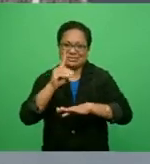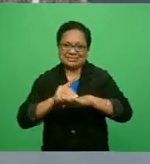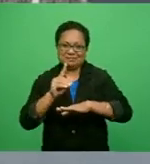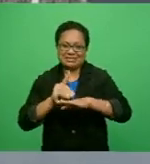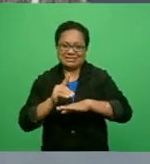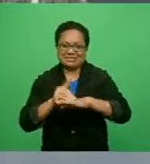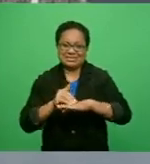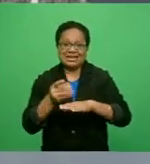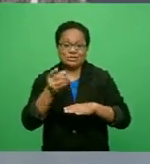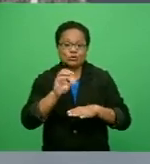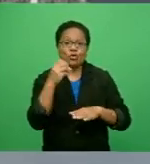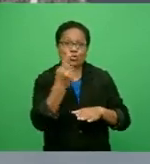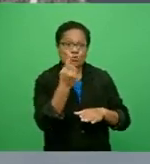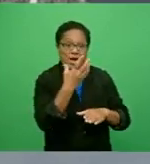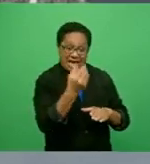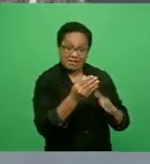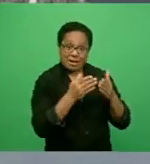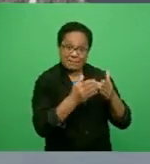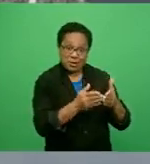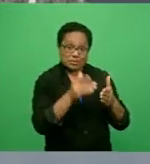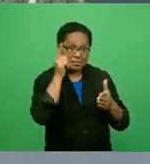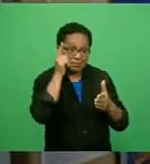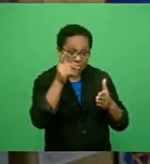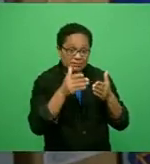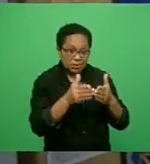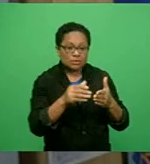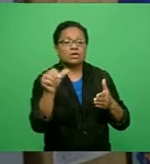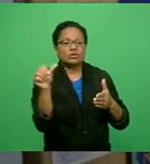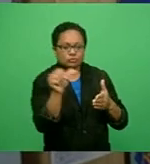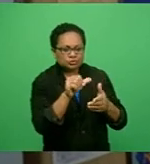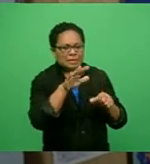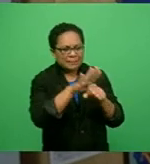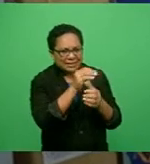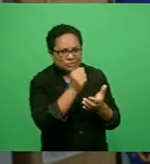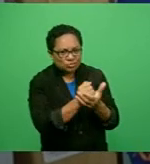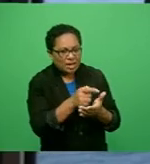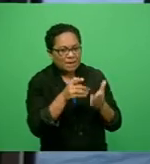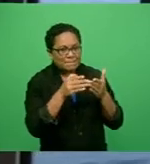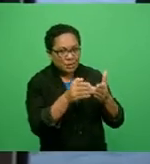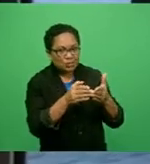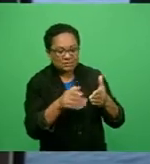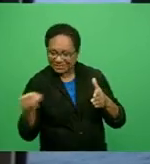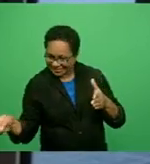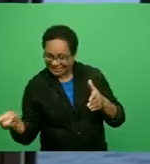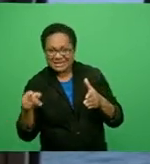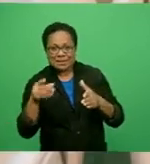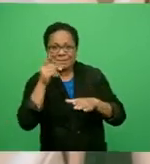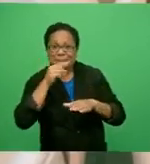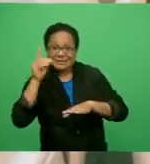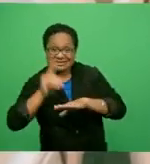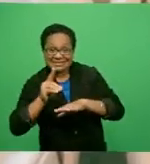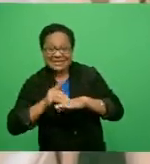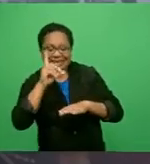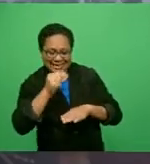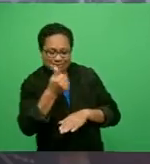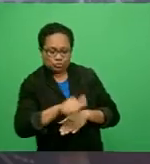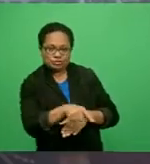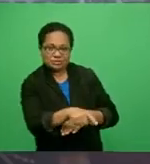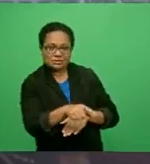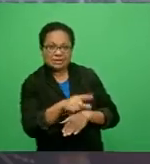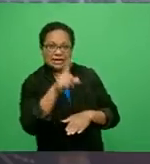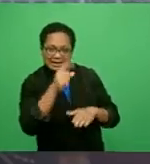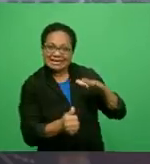operators are strongly encouraged to invest in vessels that makes accessibility easier for persons with disabilities.